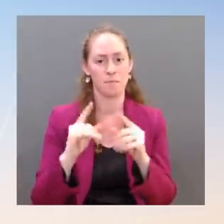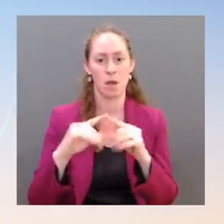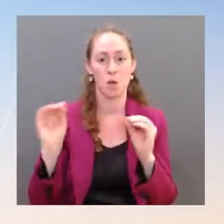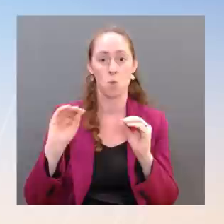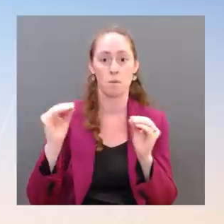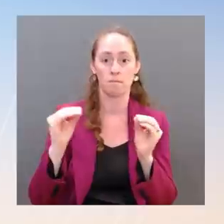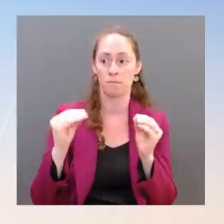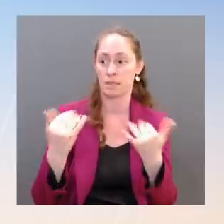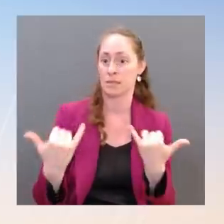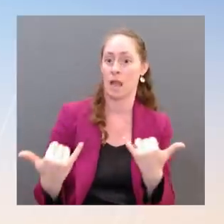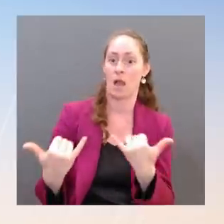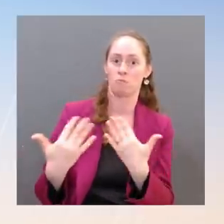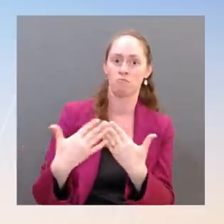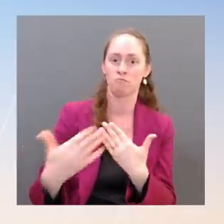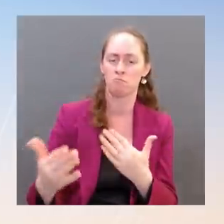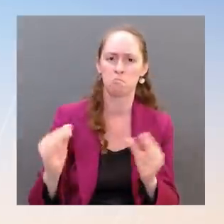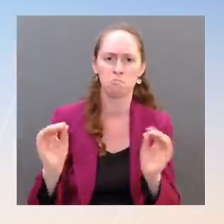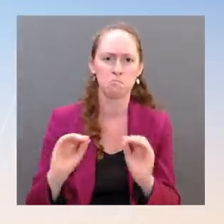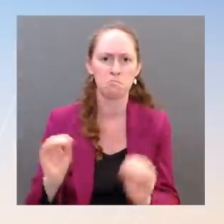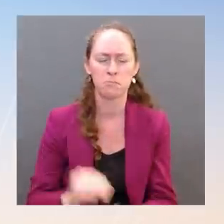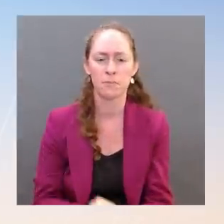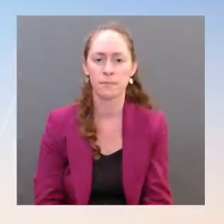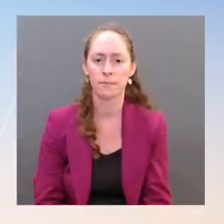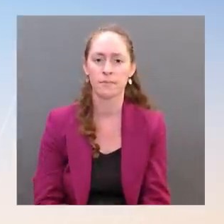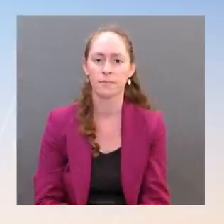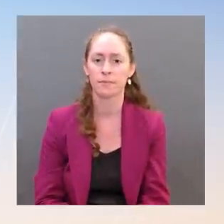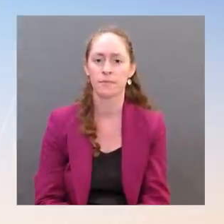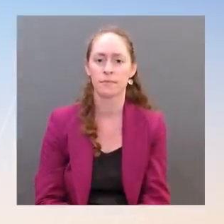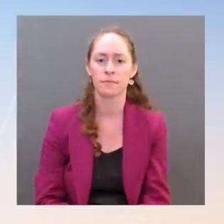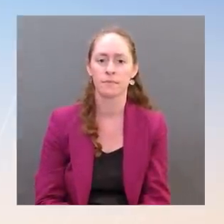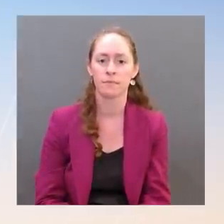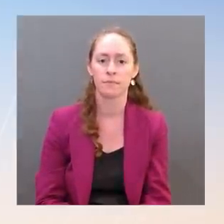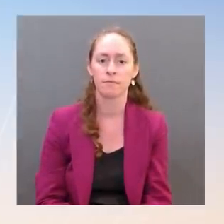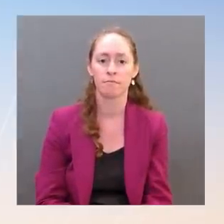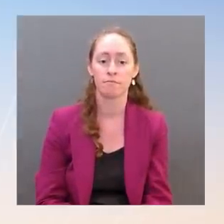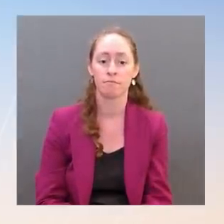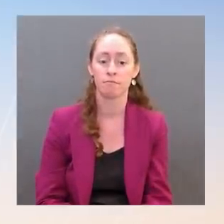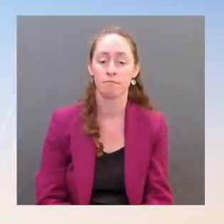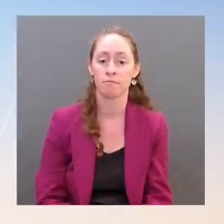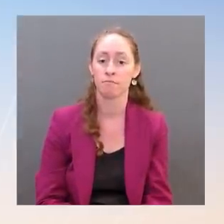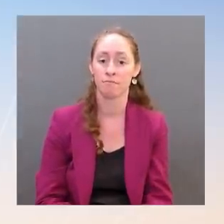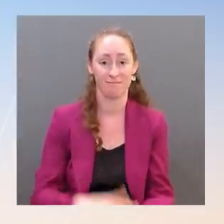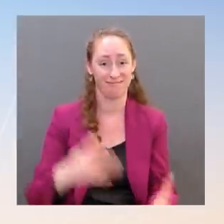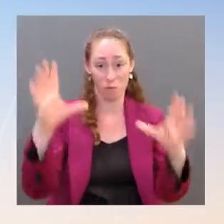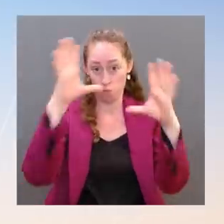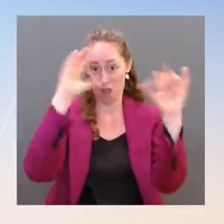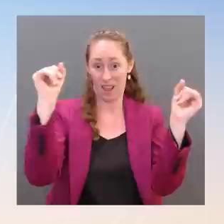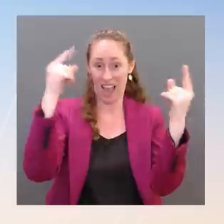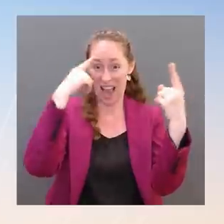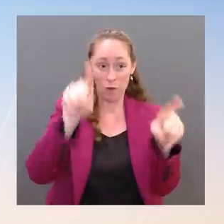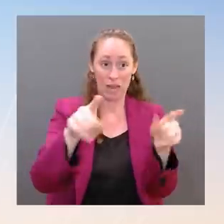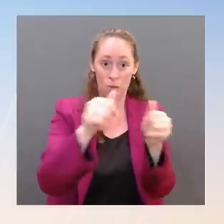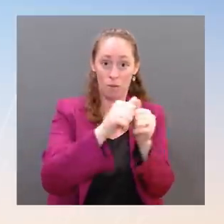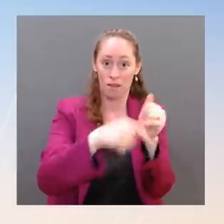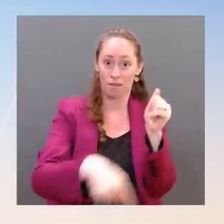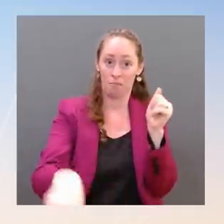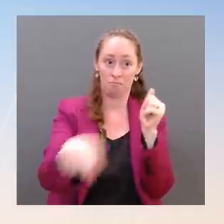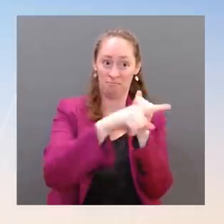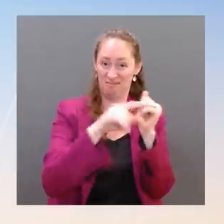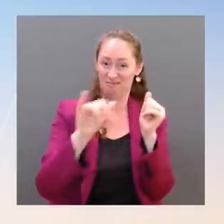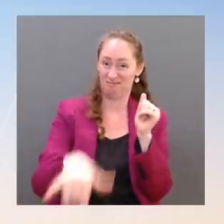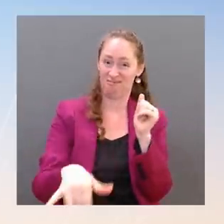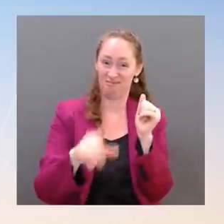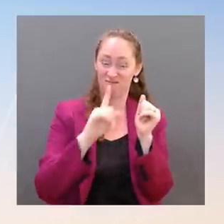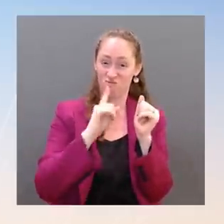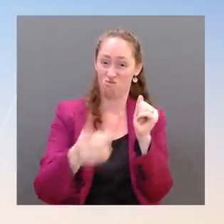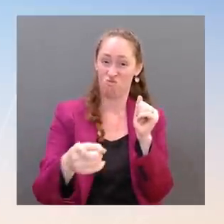the one thing I do want to say is that, you know, the President agrees with these groups on the urgency of acting, and he applauds the work that they're